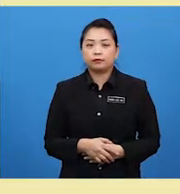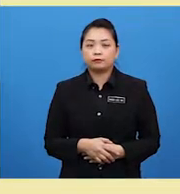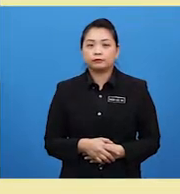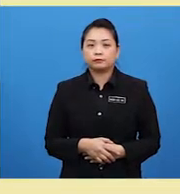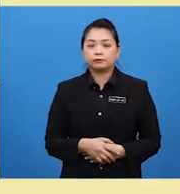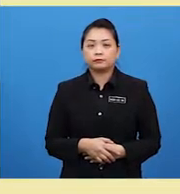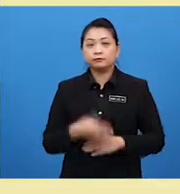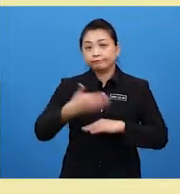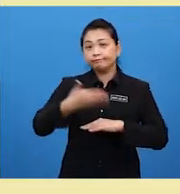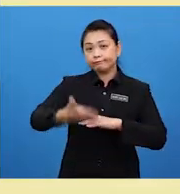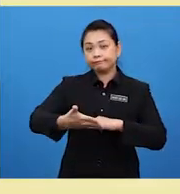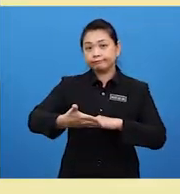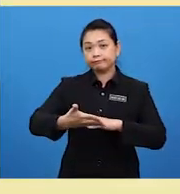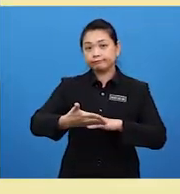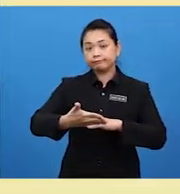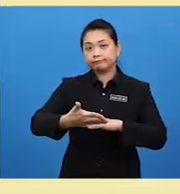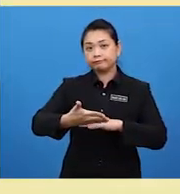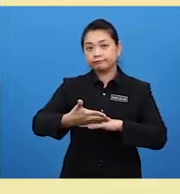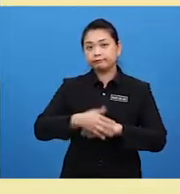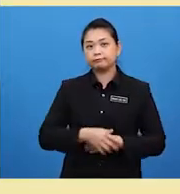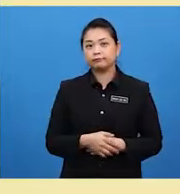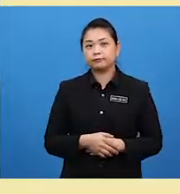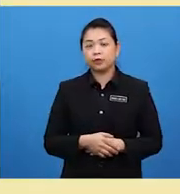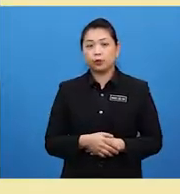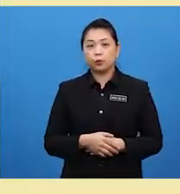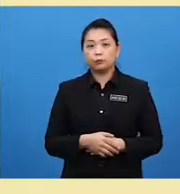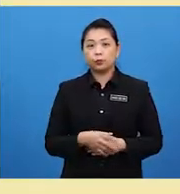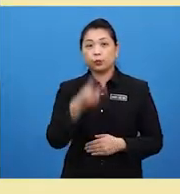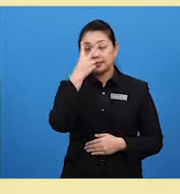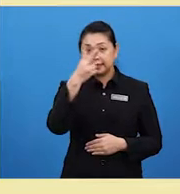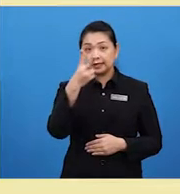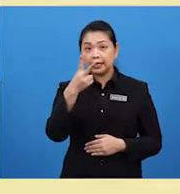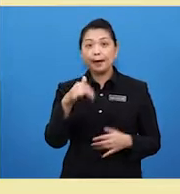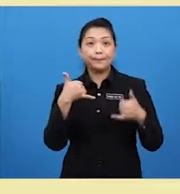Next, we see a play and